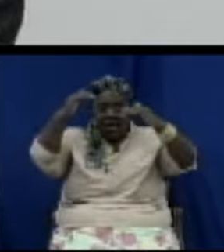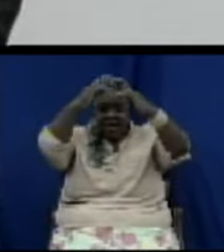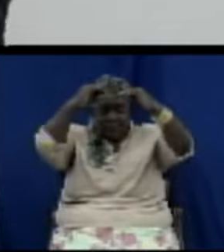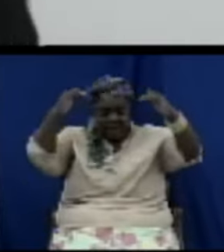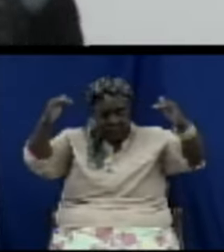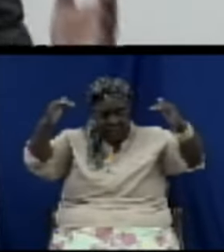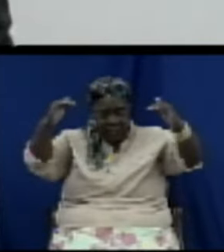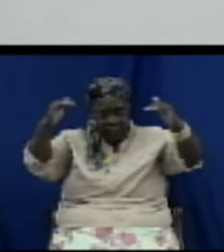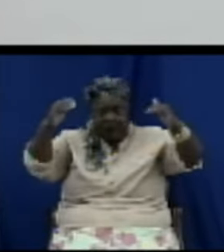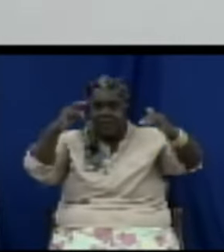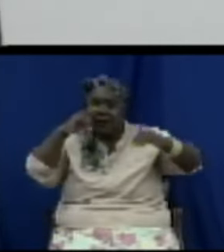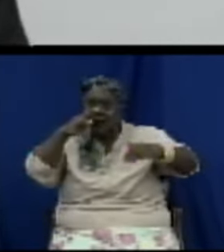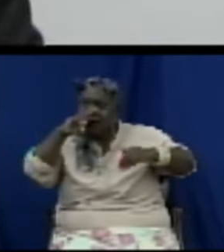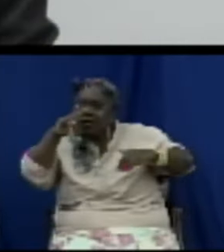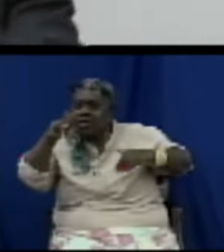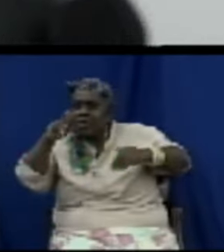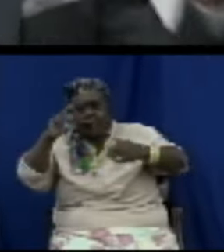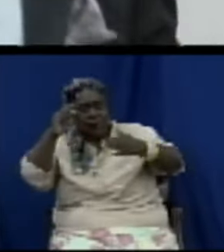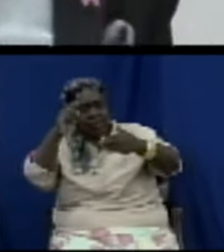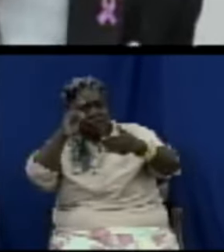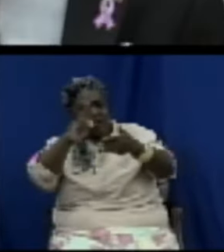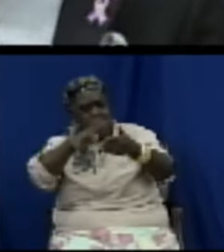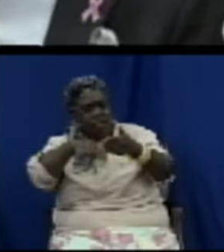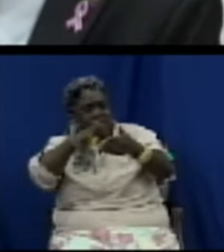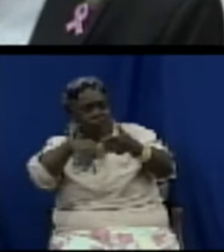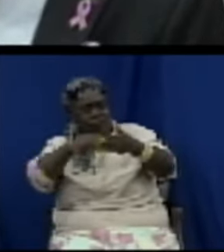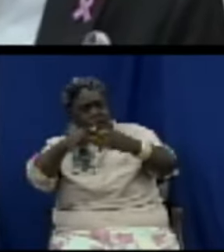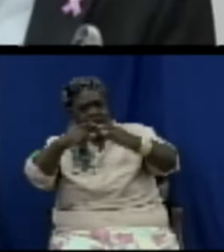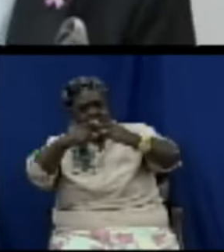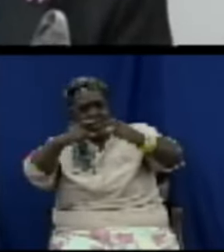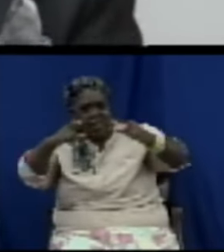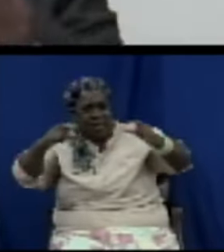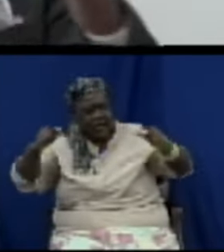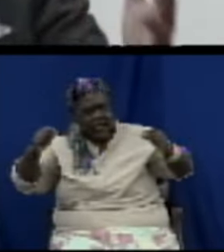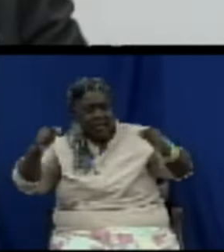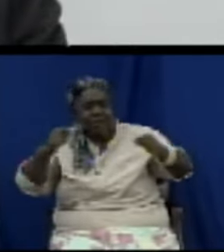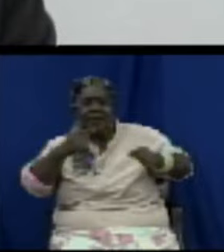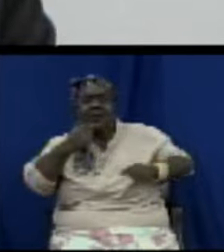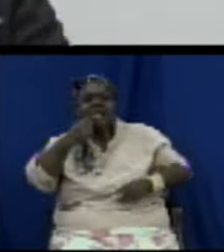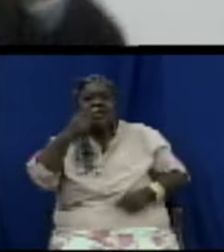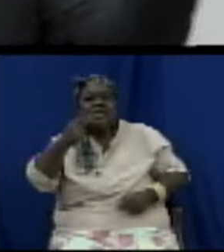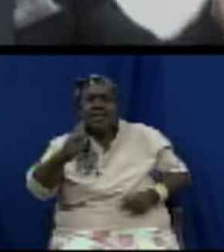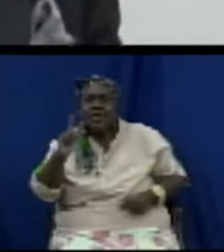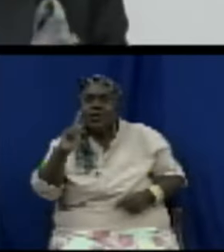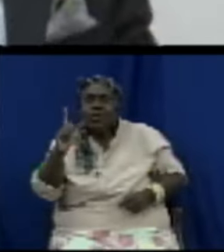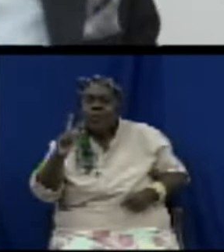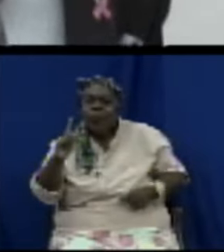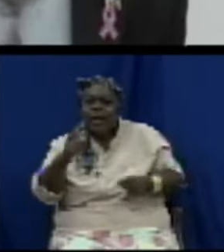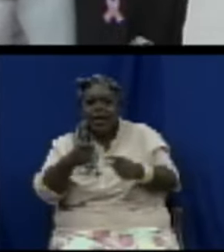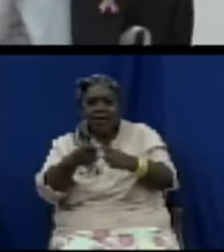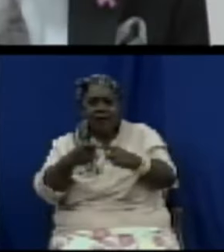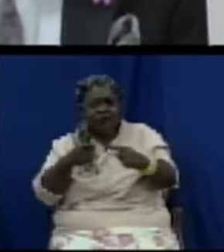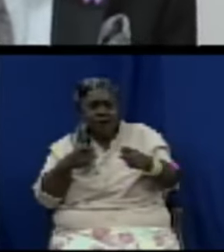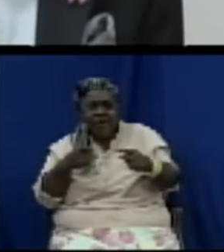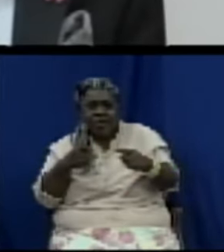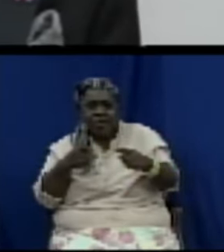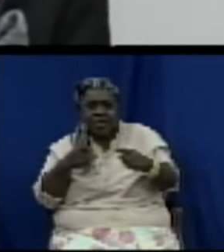you do what we know when you talk about buries the singer